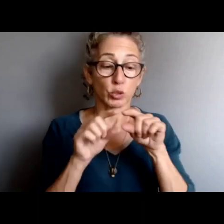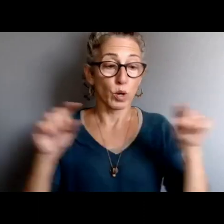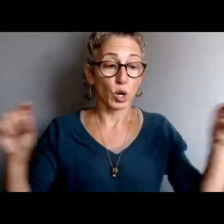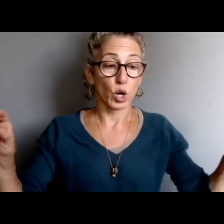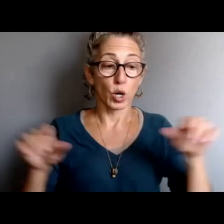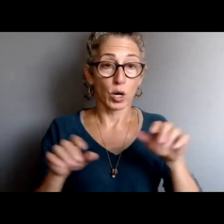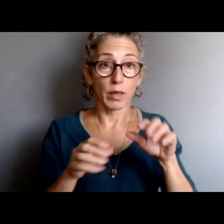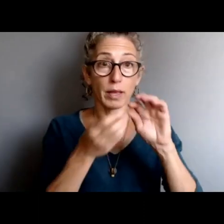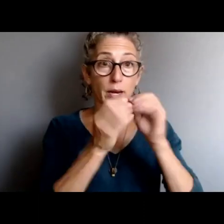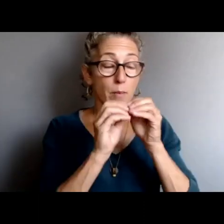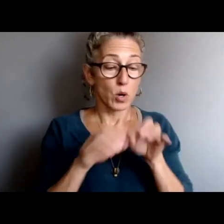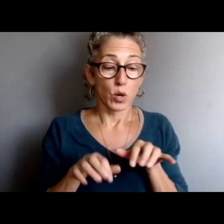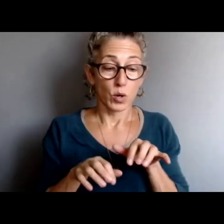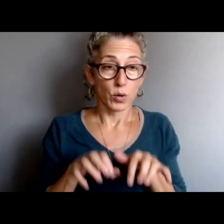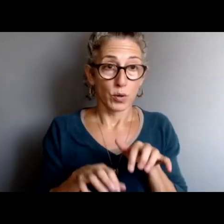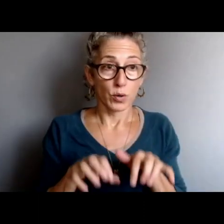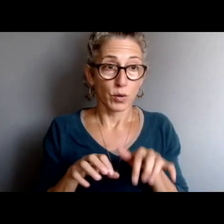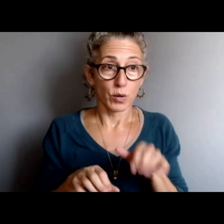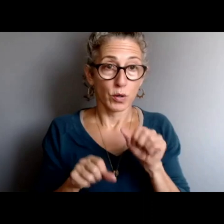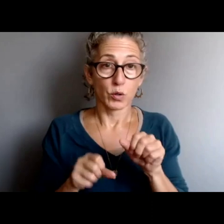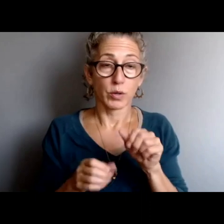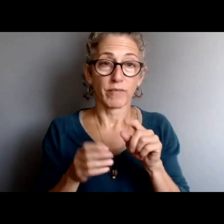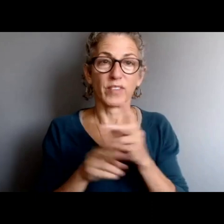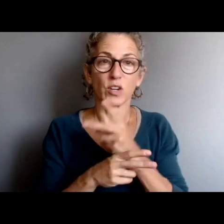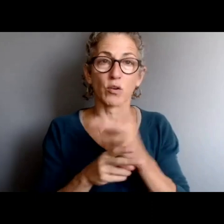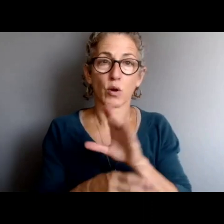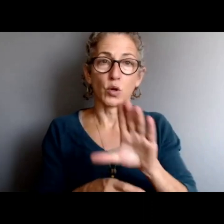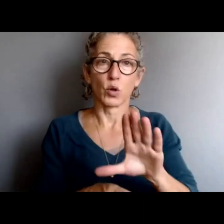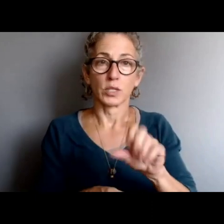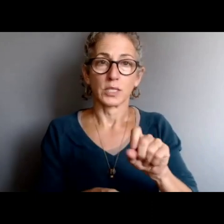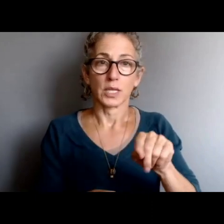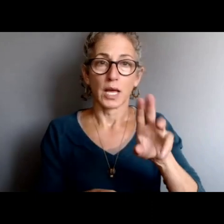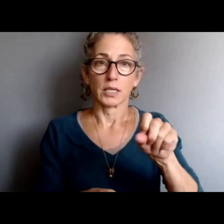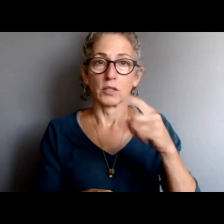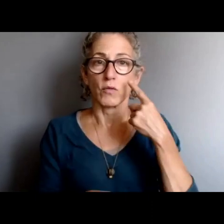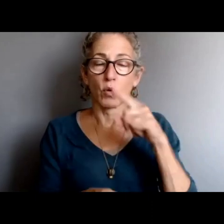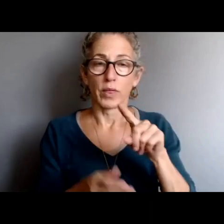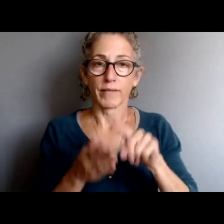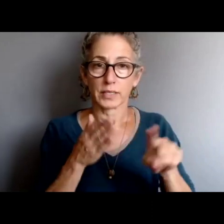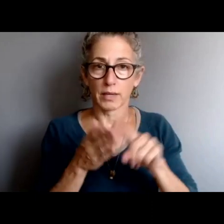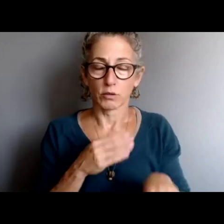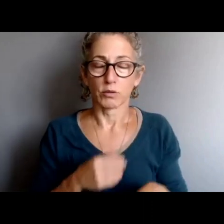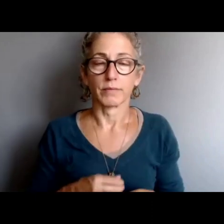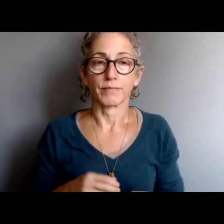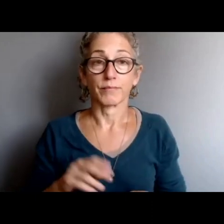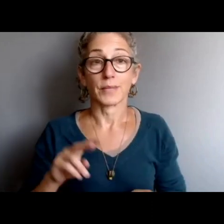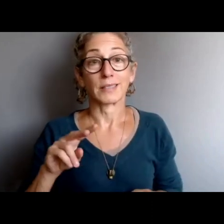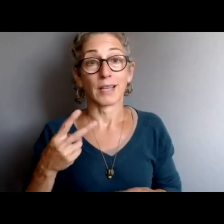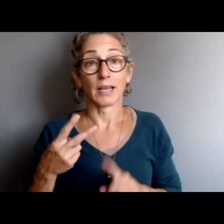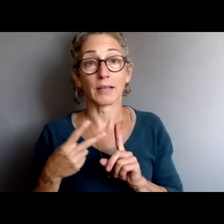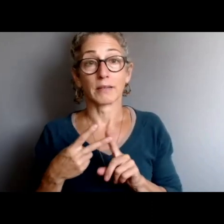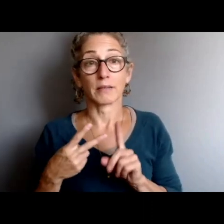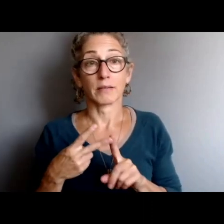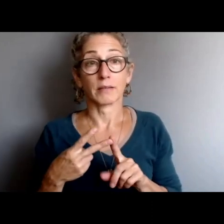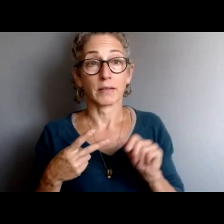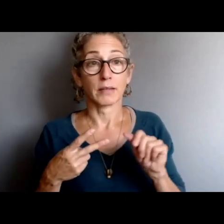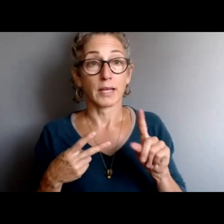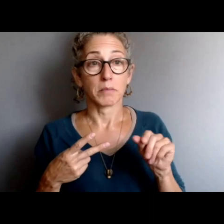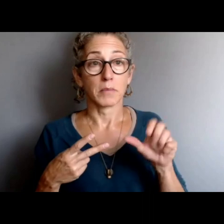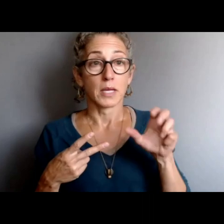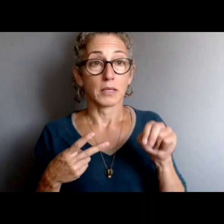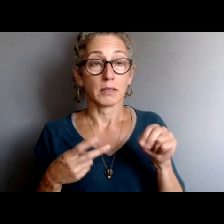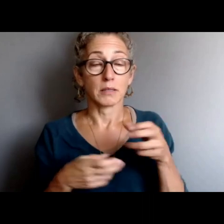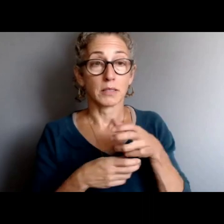current status of your investigation in the process. Secondly, administrative summary reports